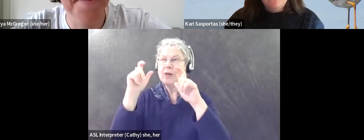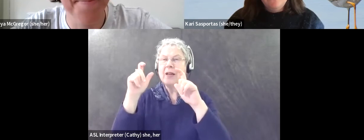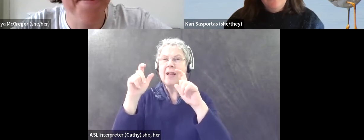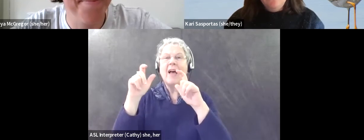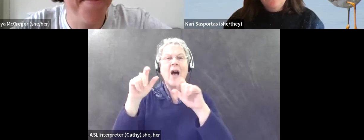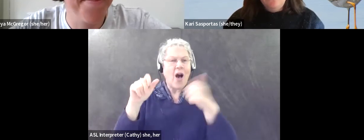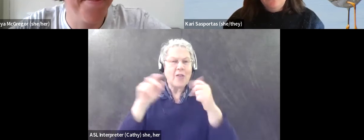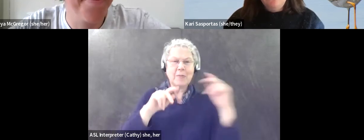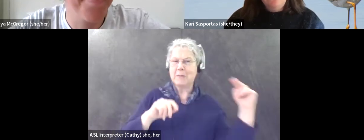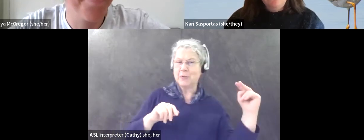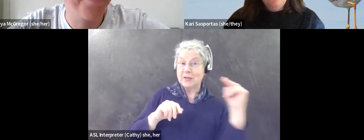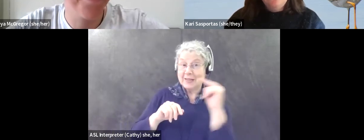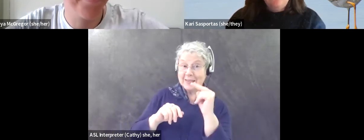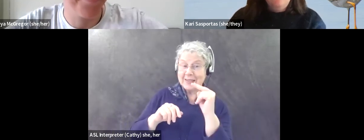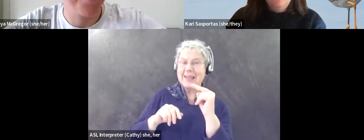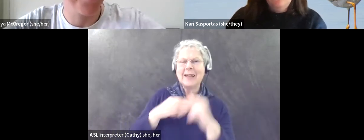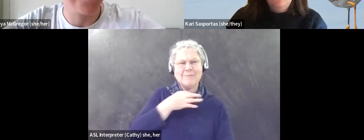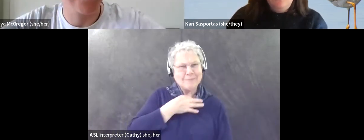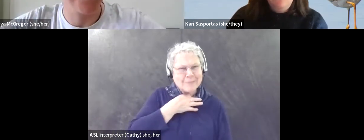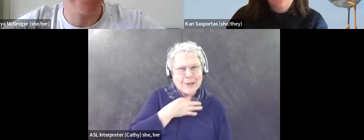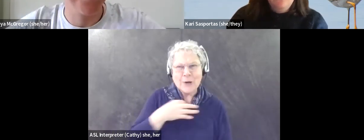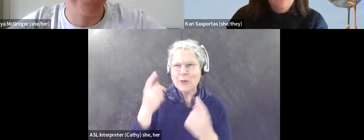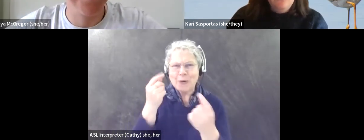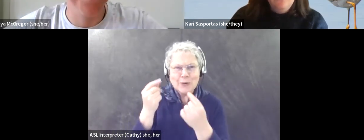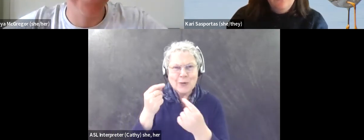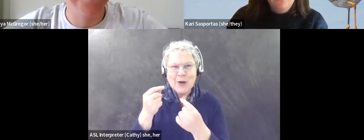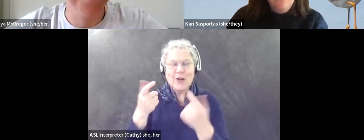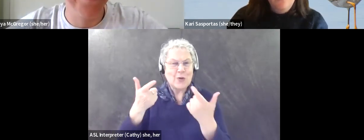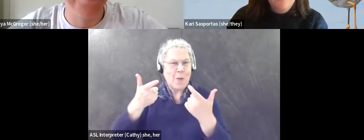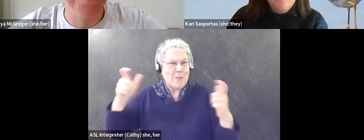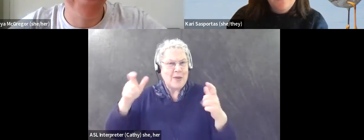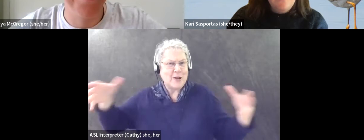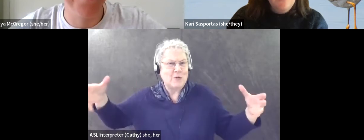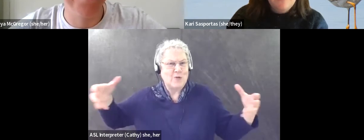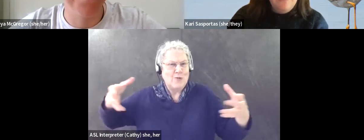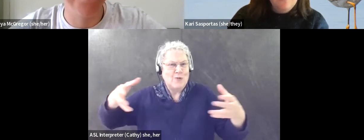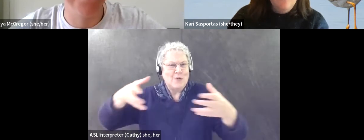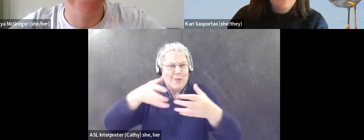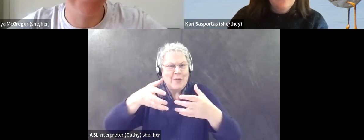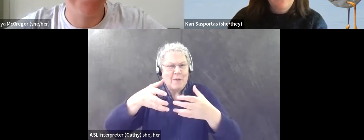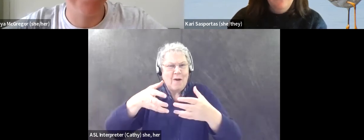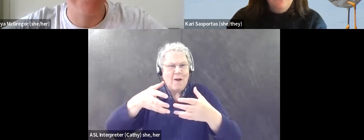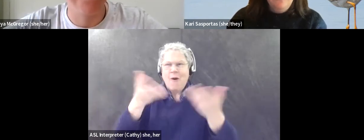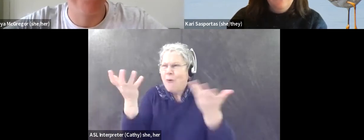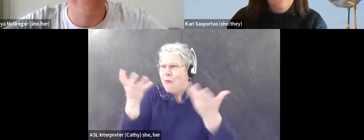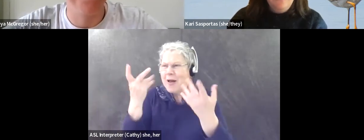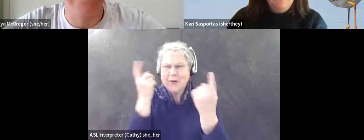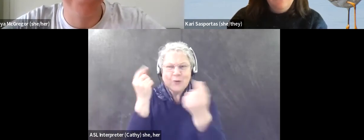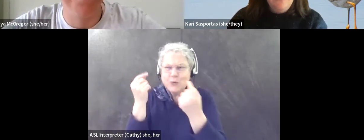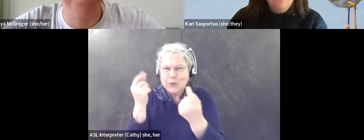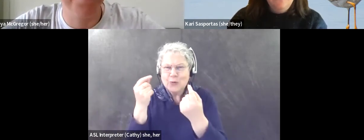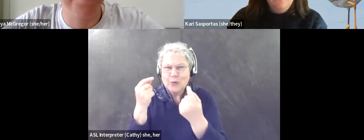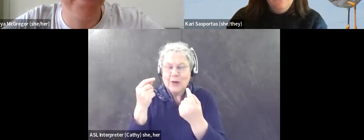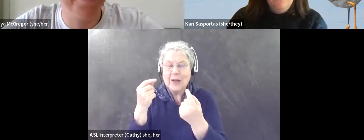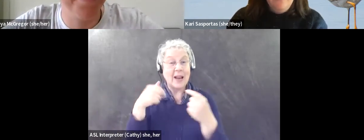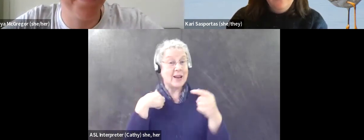curious. And so we could just get a big group of people and they're like, what are you looking at? What is this? I've never seen this before. Um, and, and